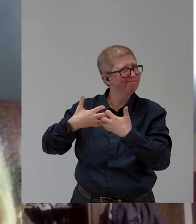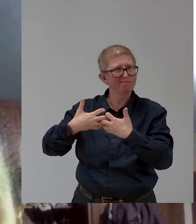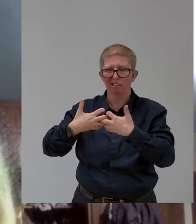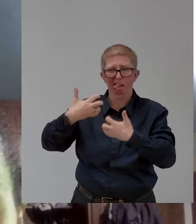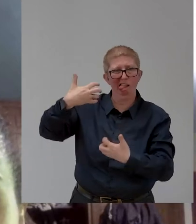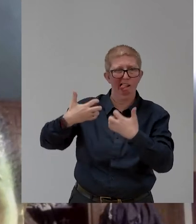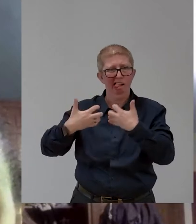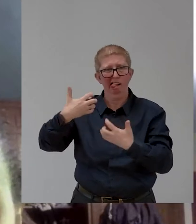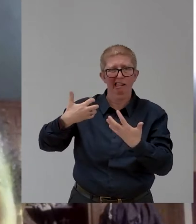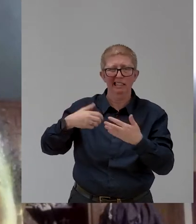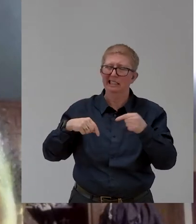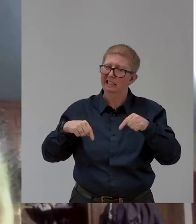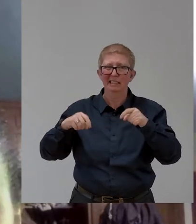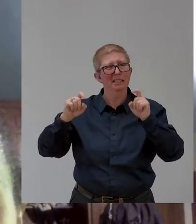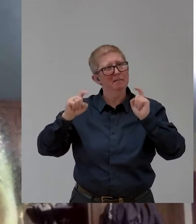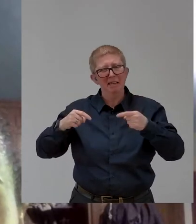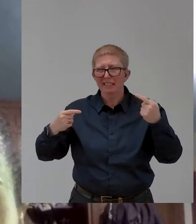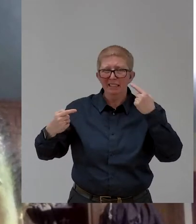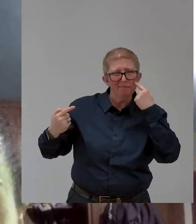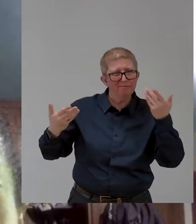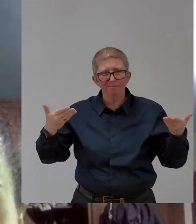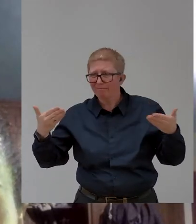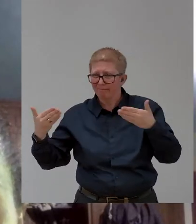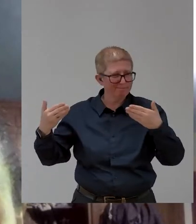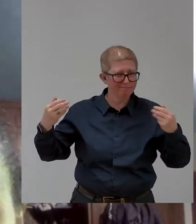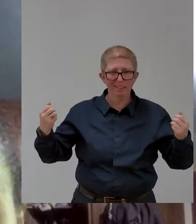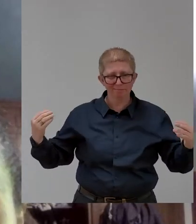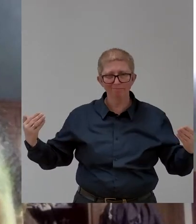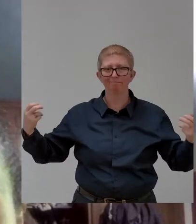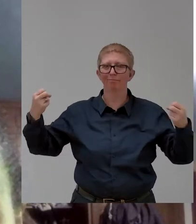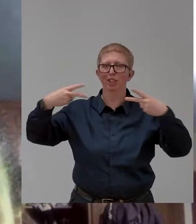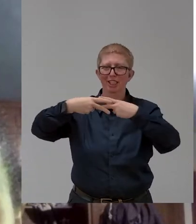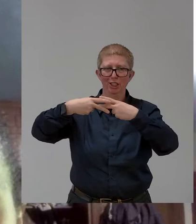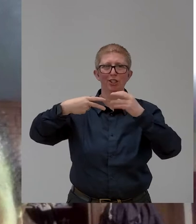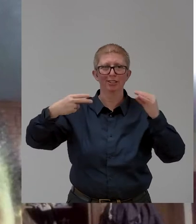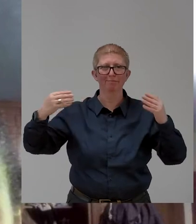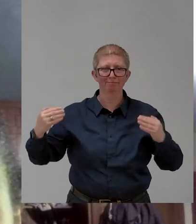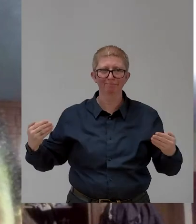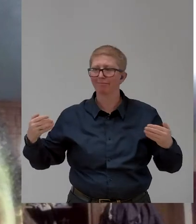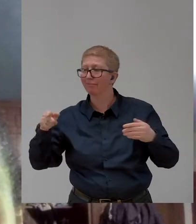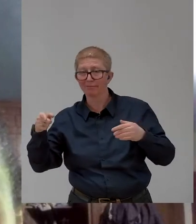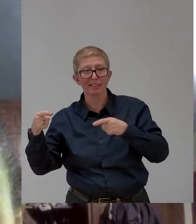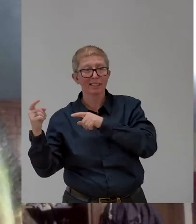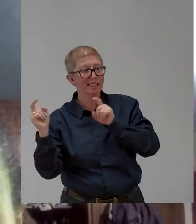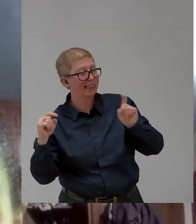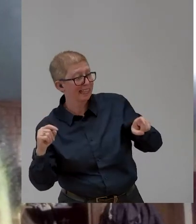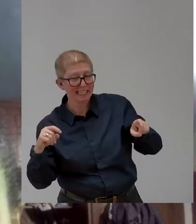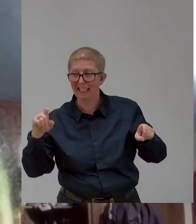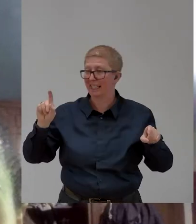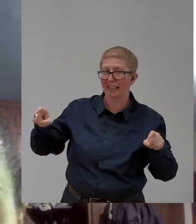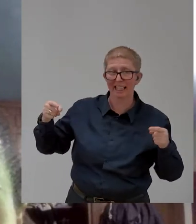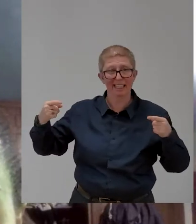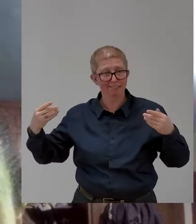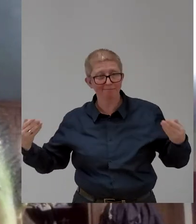the gap and bringing in together, filling in the demand and connecting it with the supply. They are there, but there is a huge disconnect. So